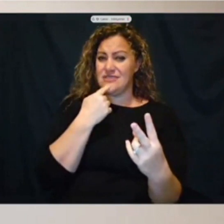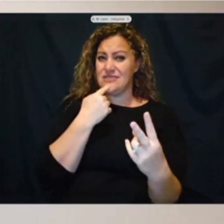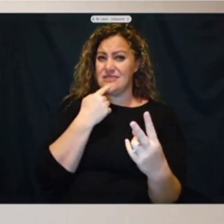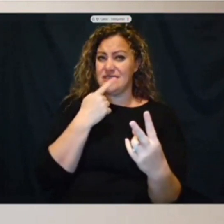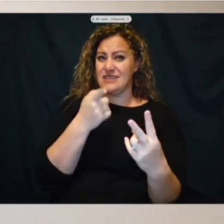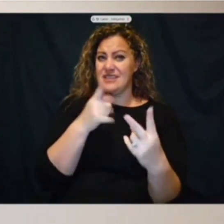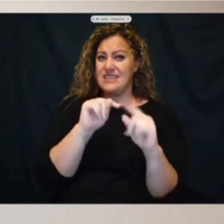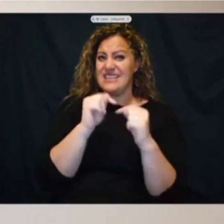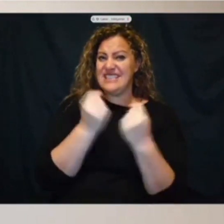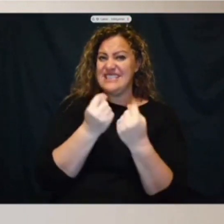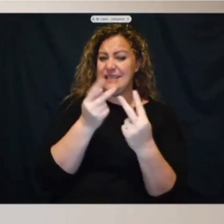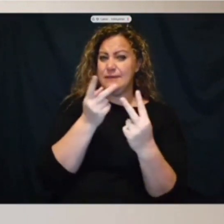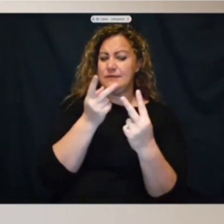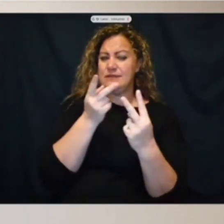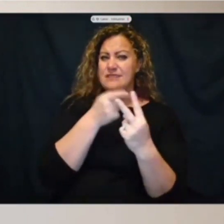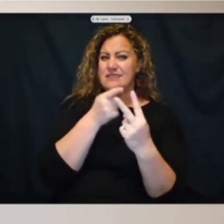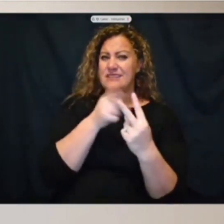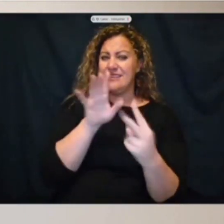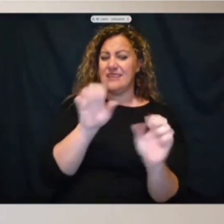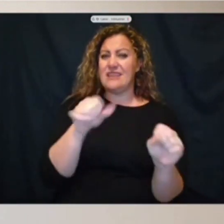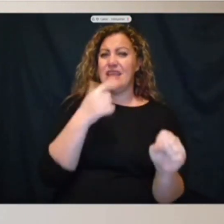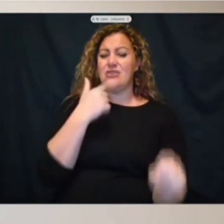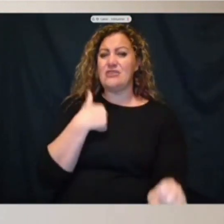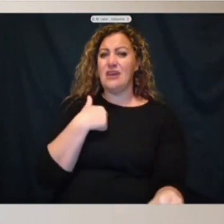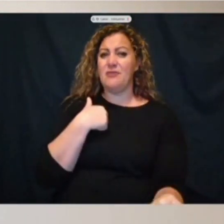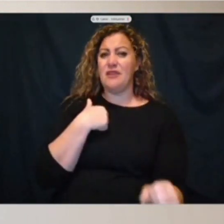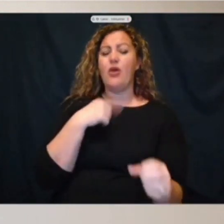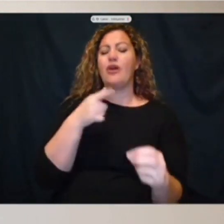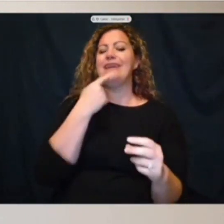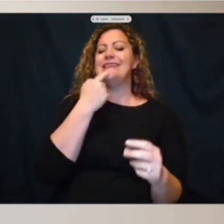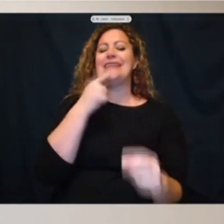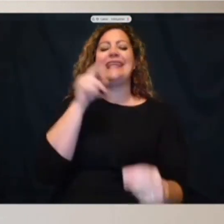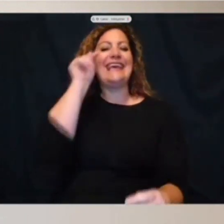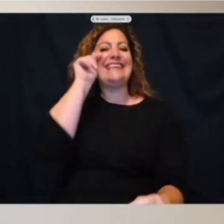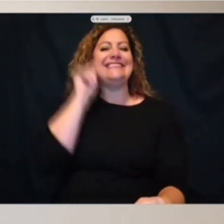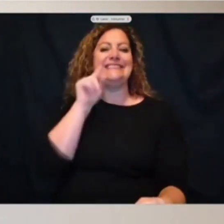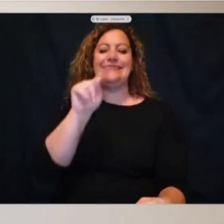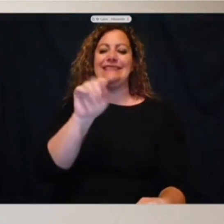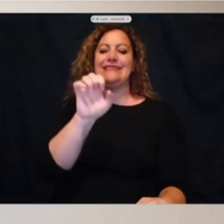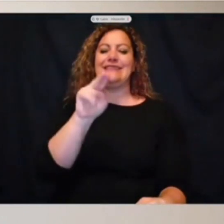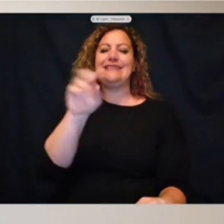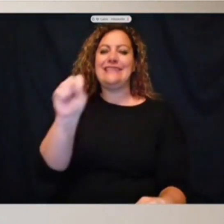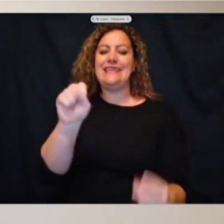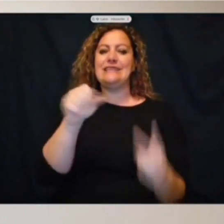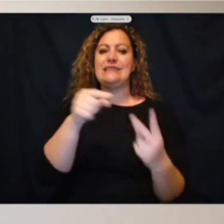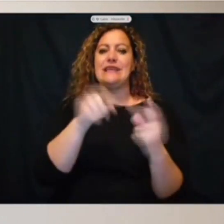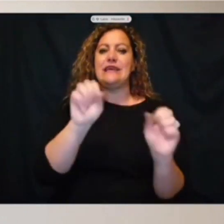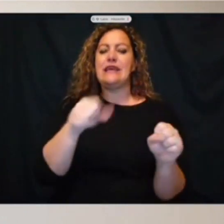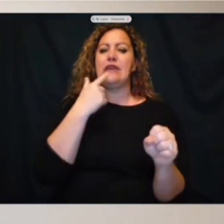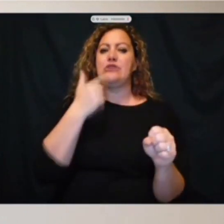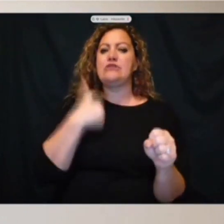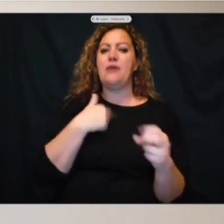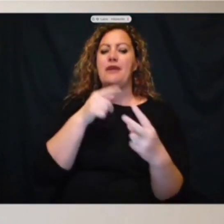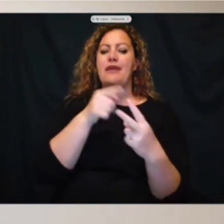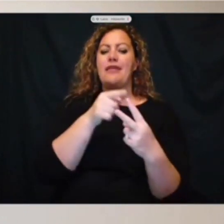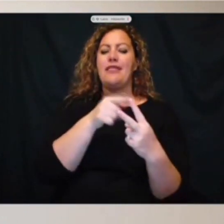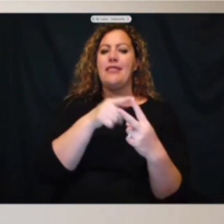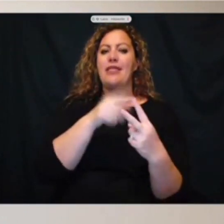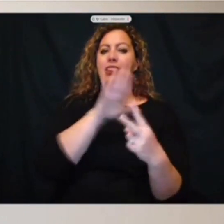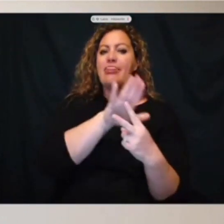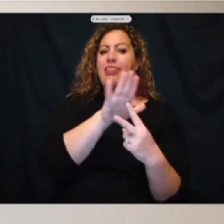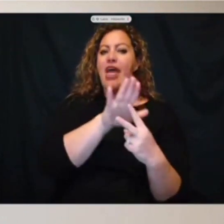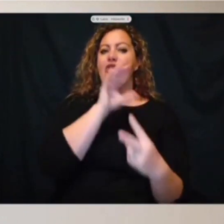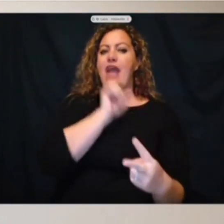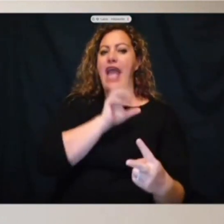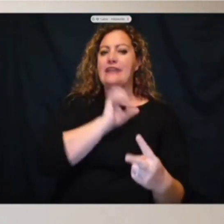also tell us the victims, their ages, the teenagers in the first shooting, and then do you believe that same